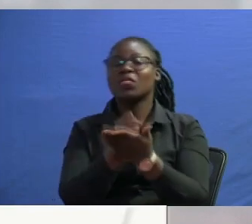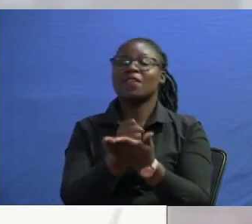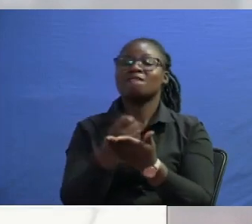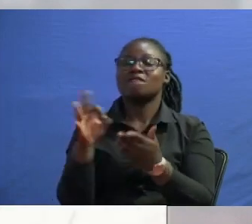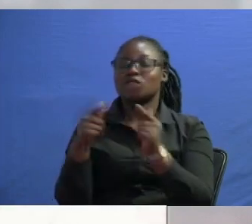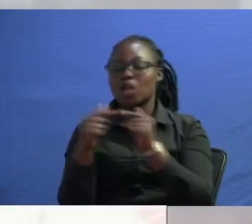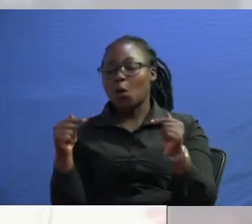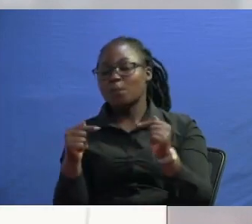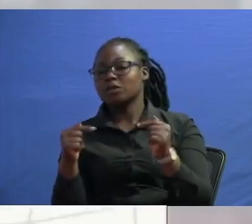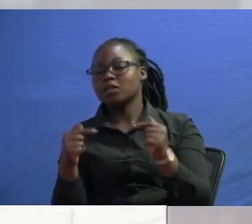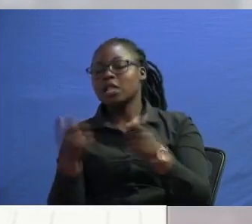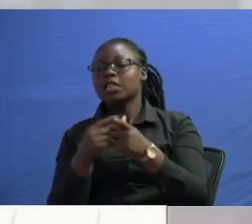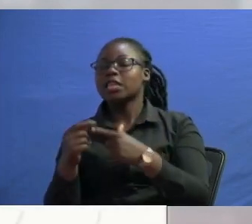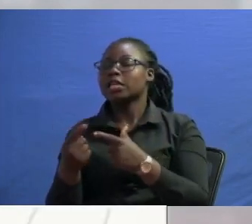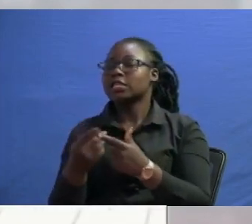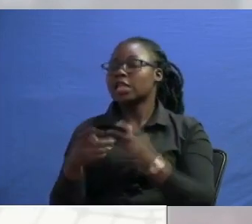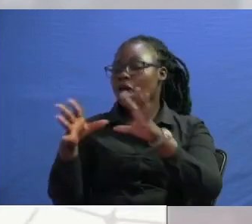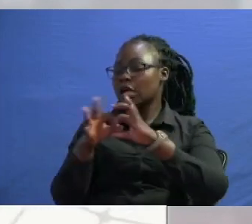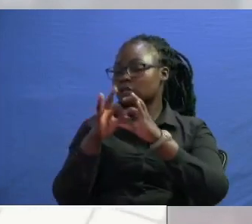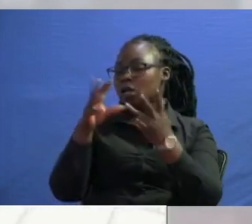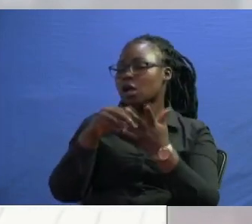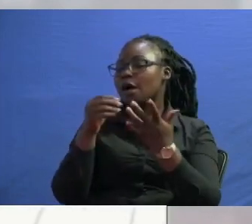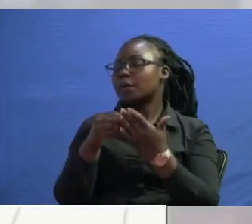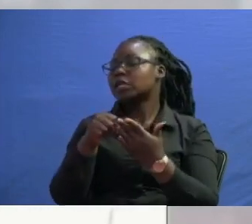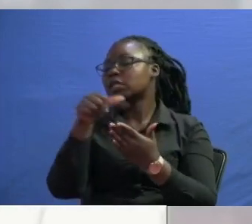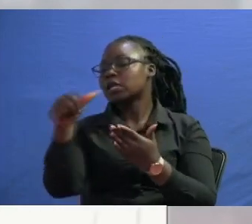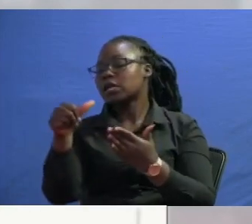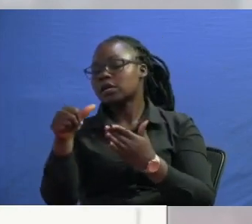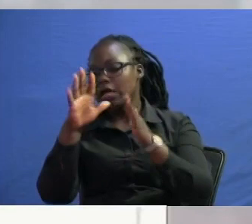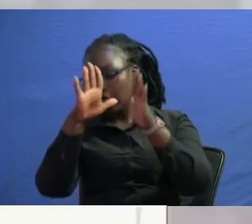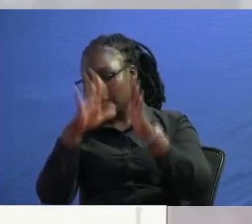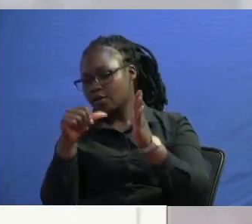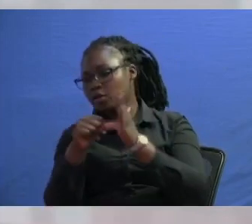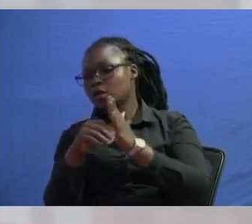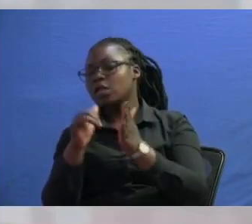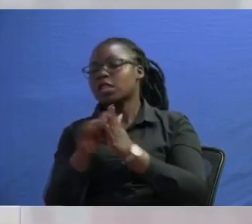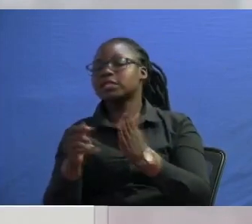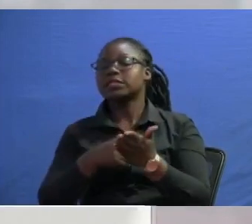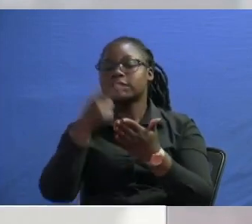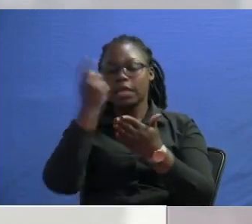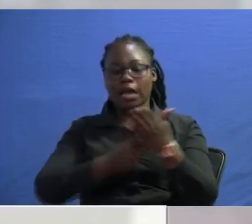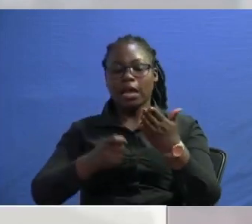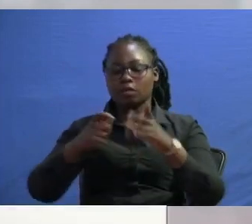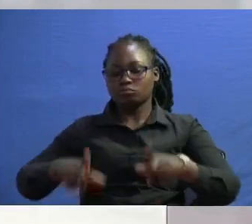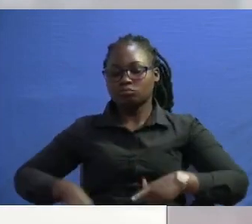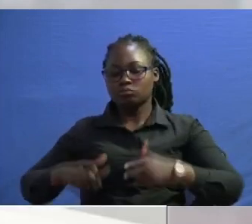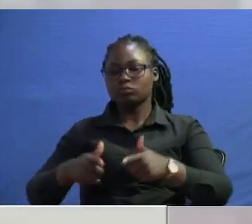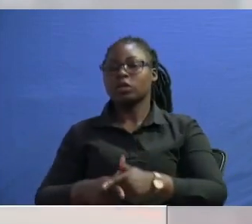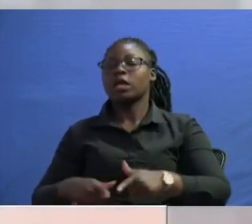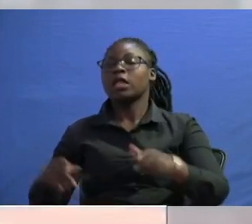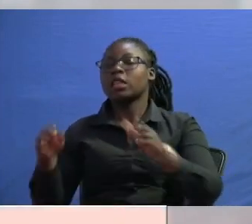the opposition then as mio among the key issues that they fronted was the high cost of living reconstitution of